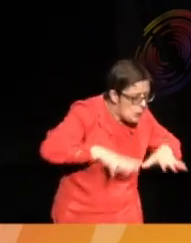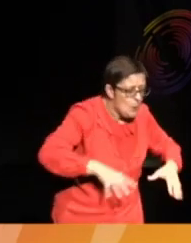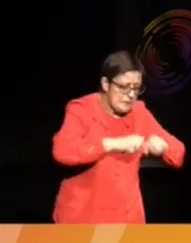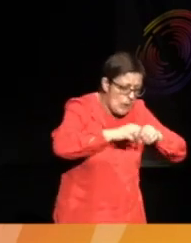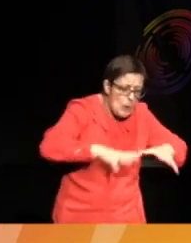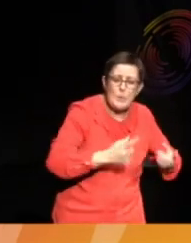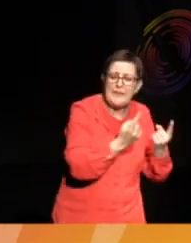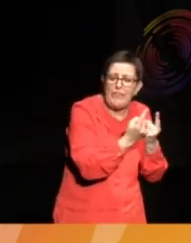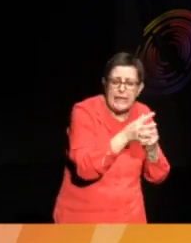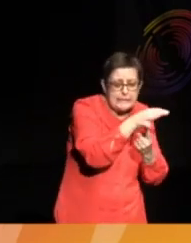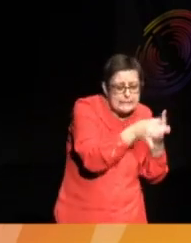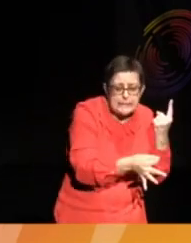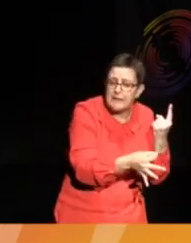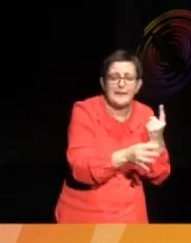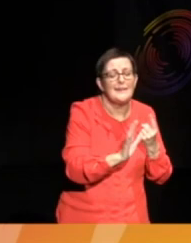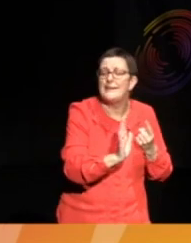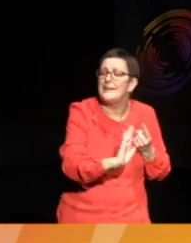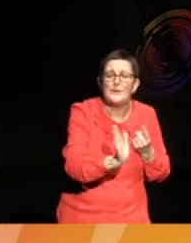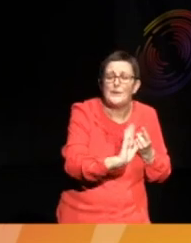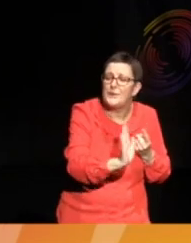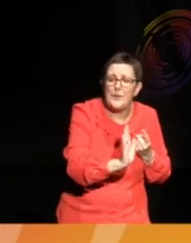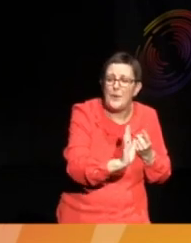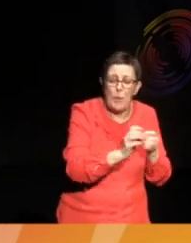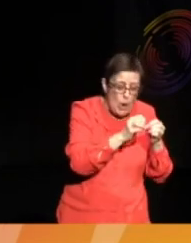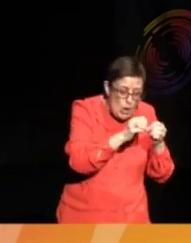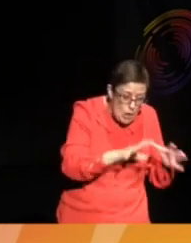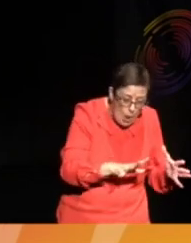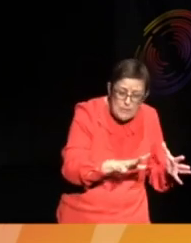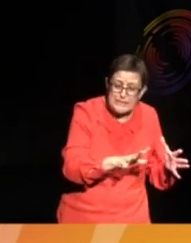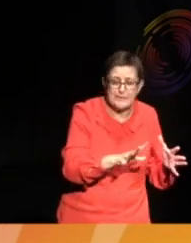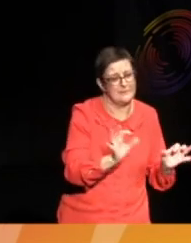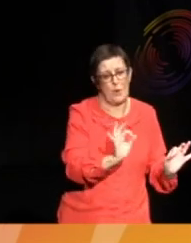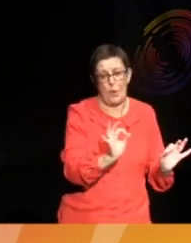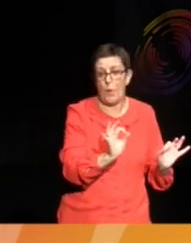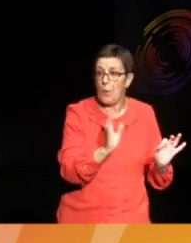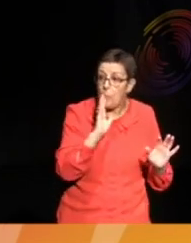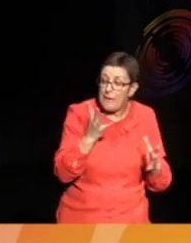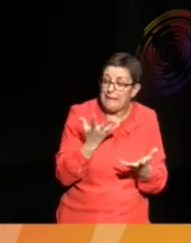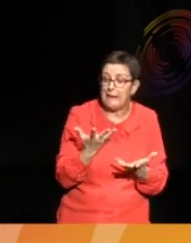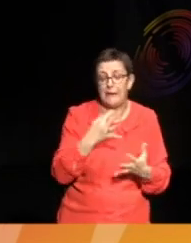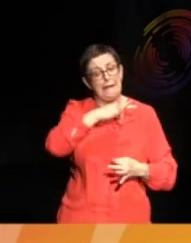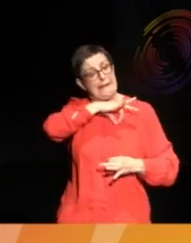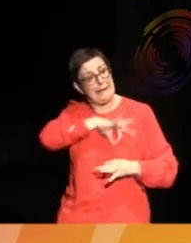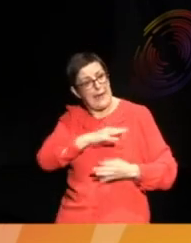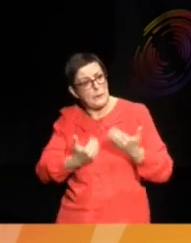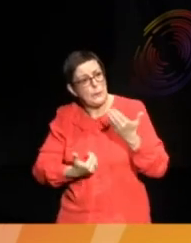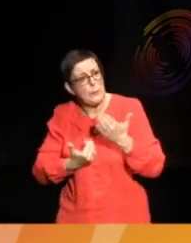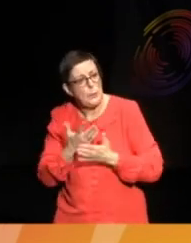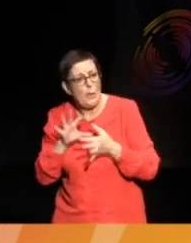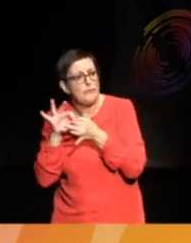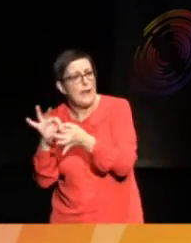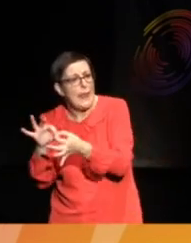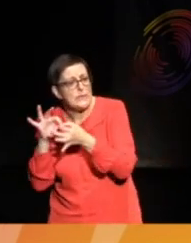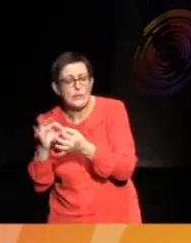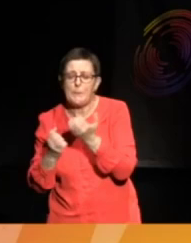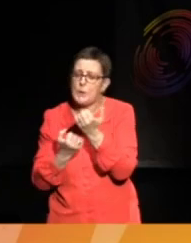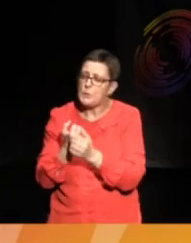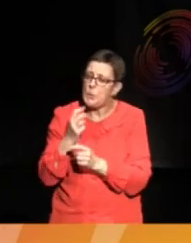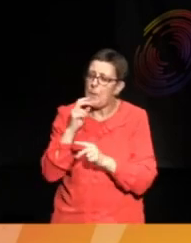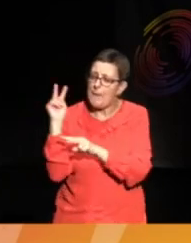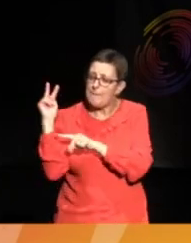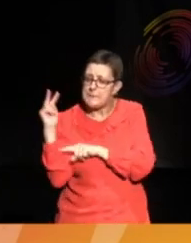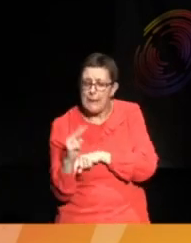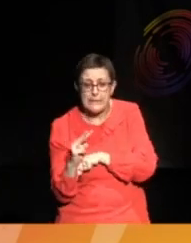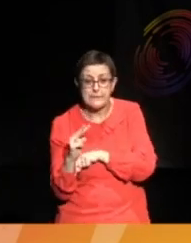actually, it's all about what you gain. So, new relationships, new insights, new perspectives. Manchester Museum's actually